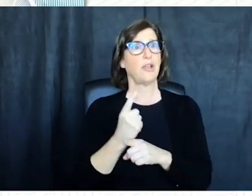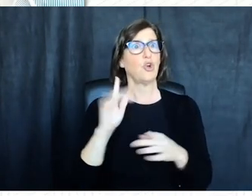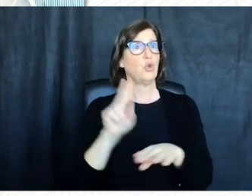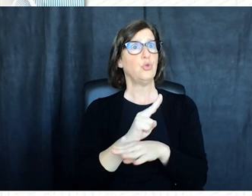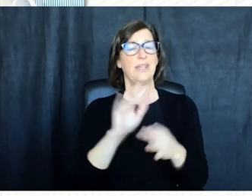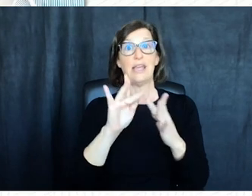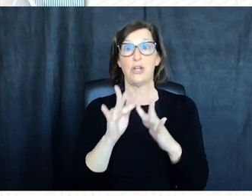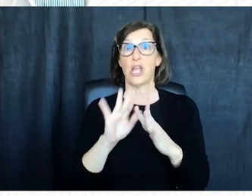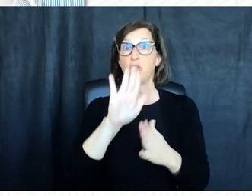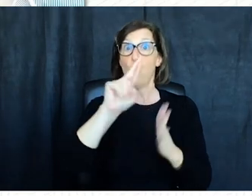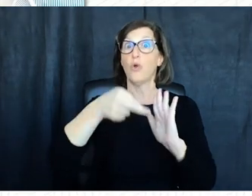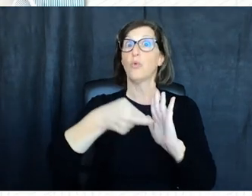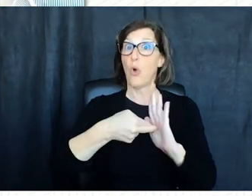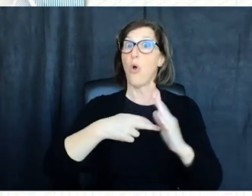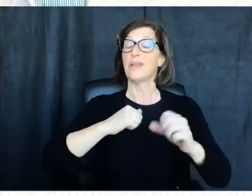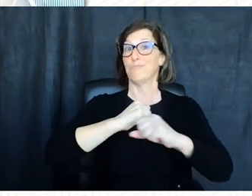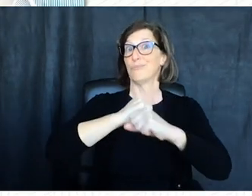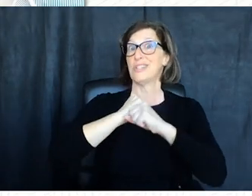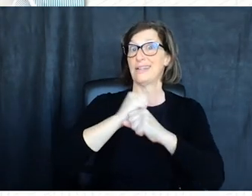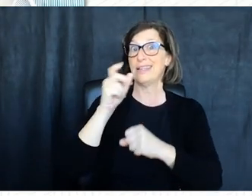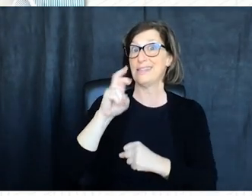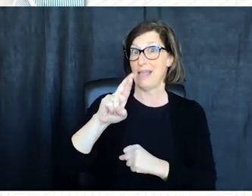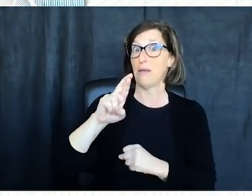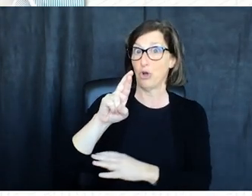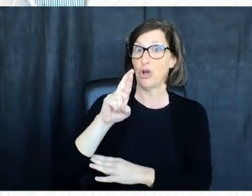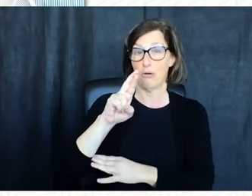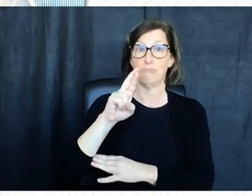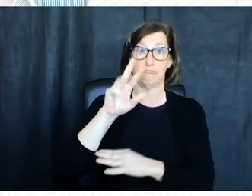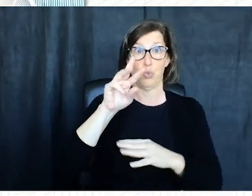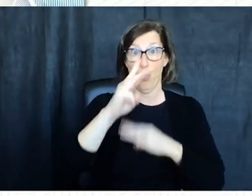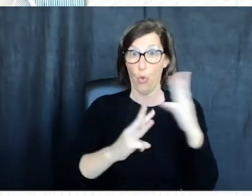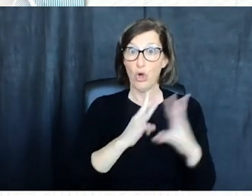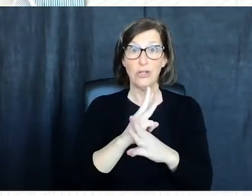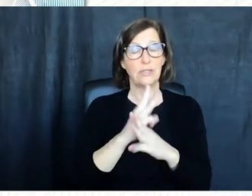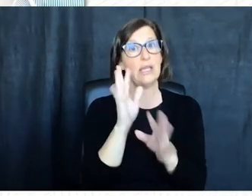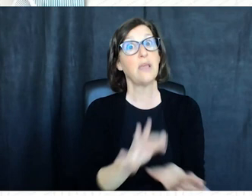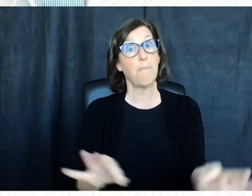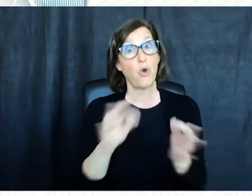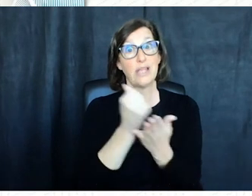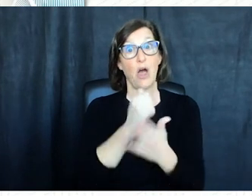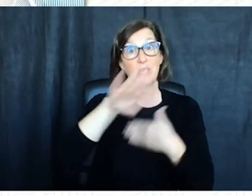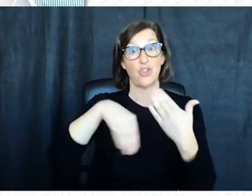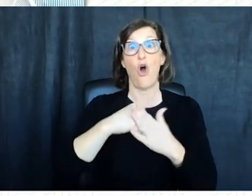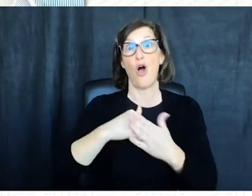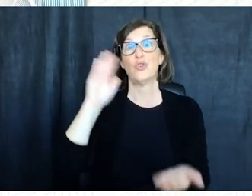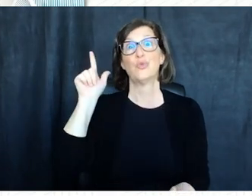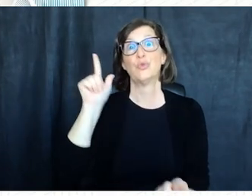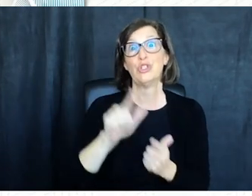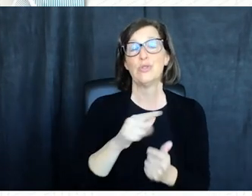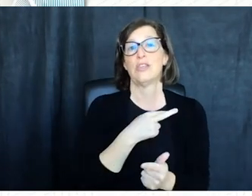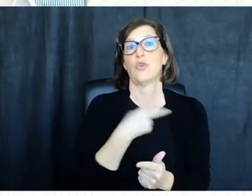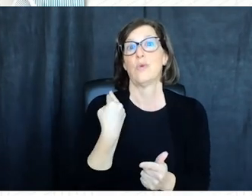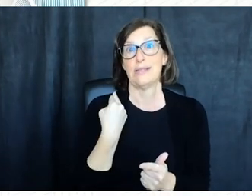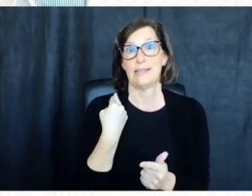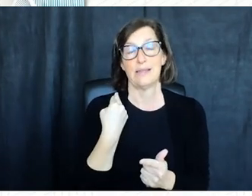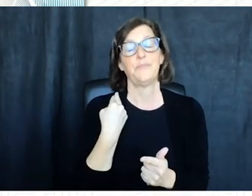user your role in cyber security is pivotal and is part of our collective effort to reduce the risks we all face online by committing to